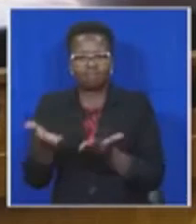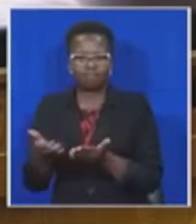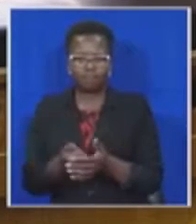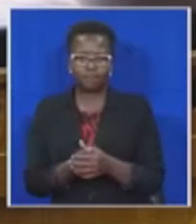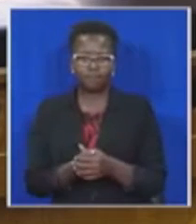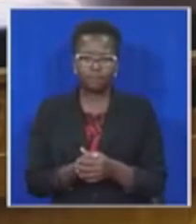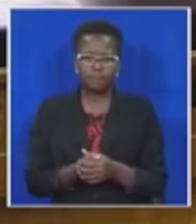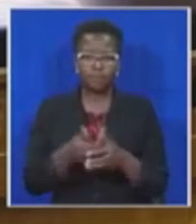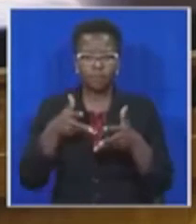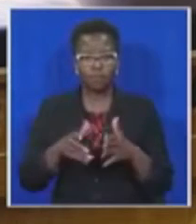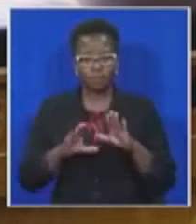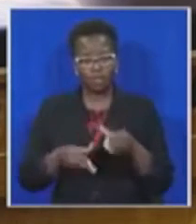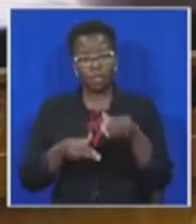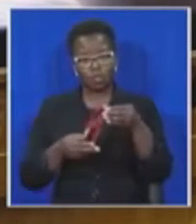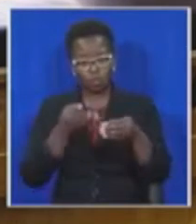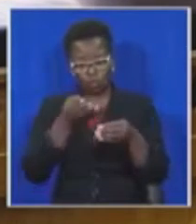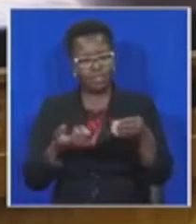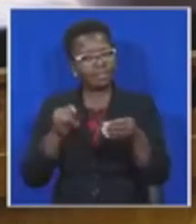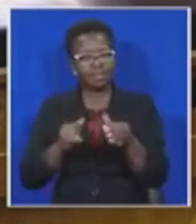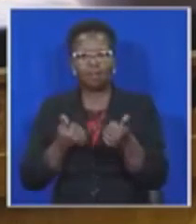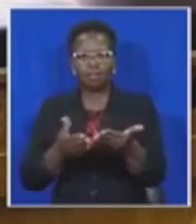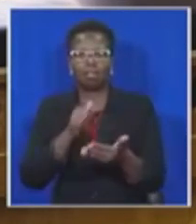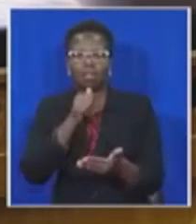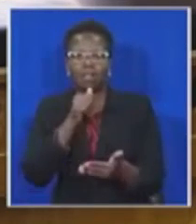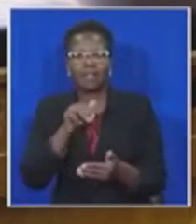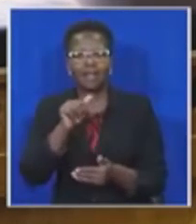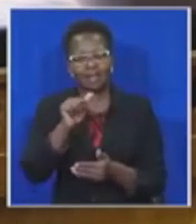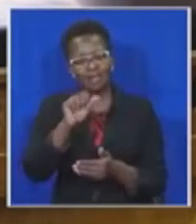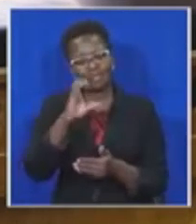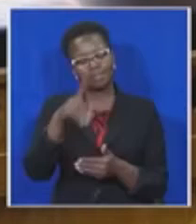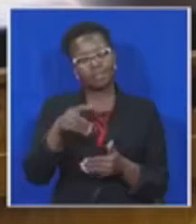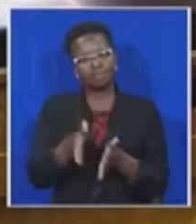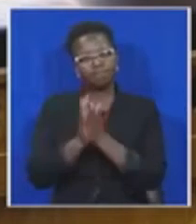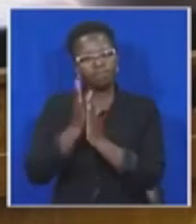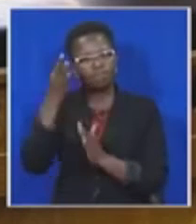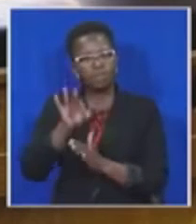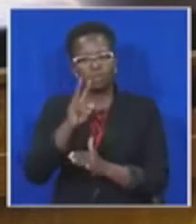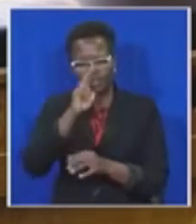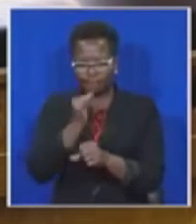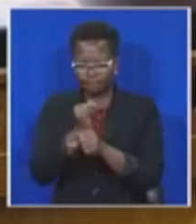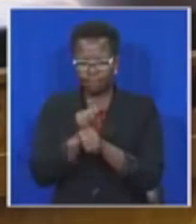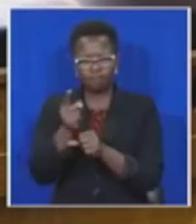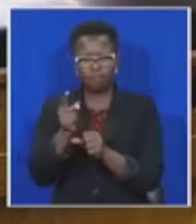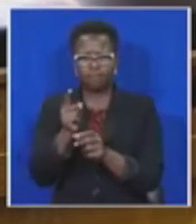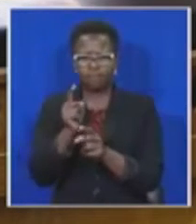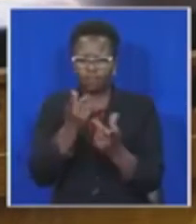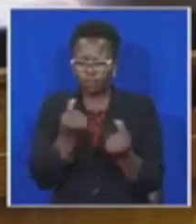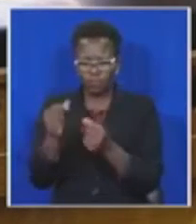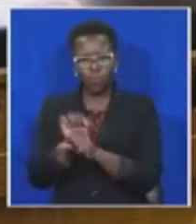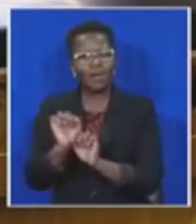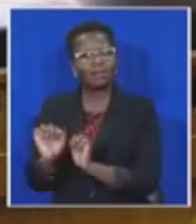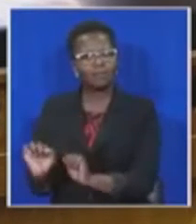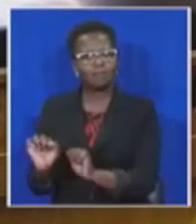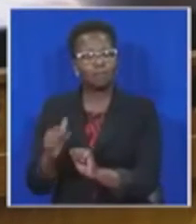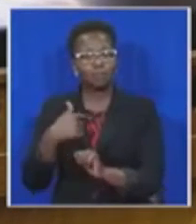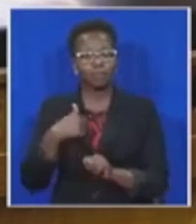we know these documents and others are still outstanding and the ACDP calls on government to urgently rectify the oversight. The ACDP has